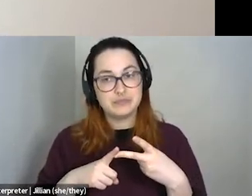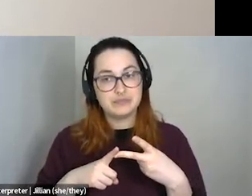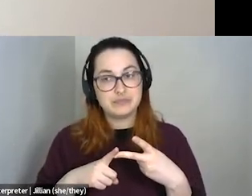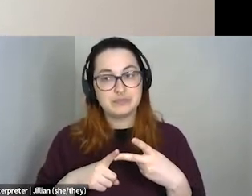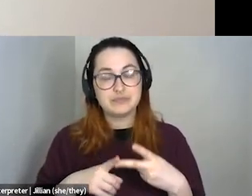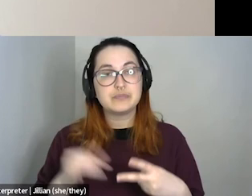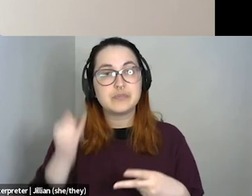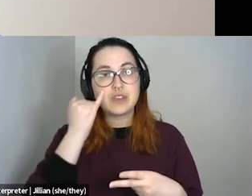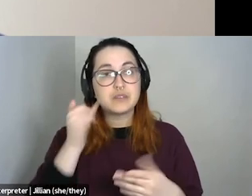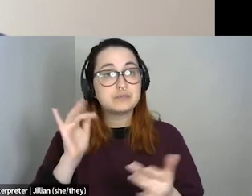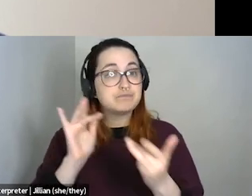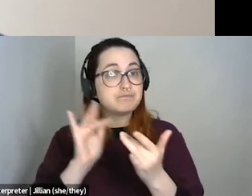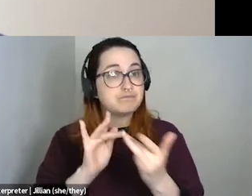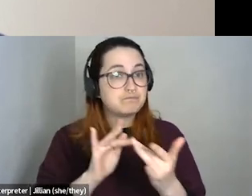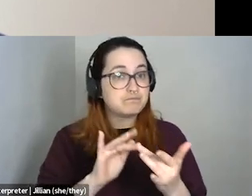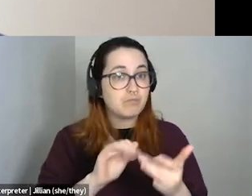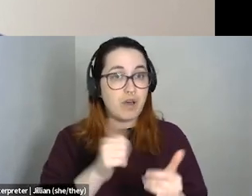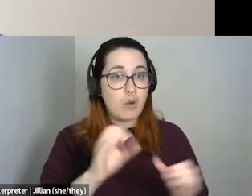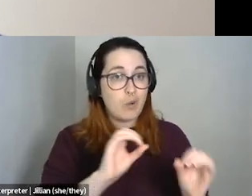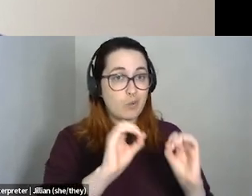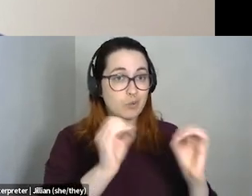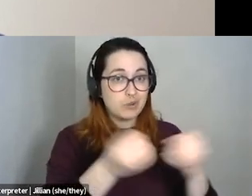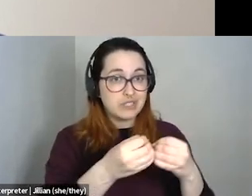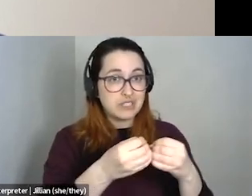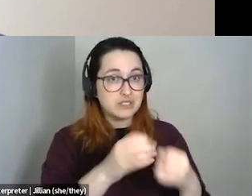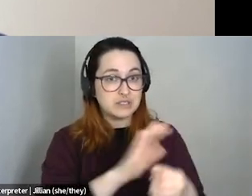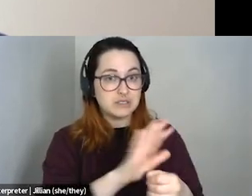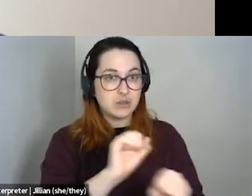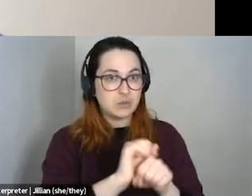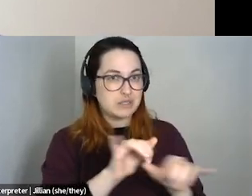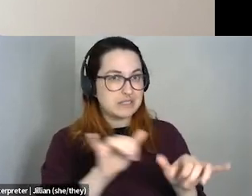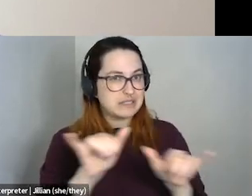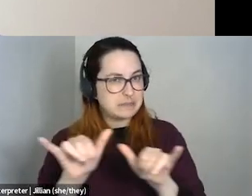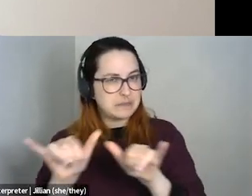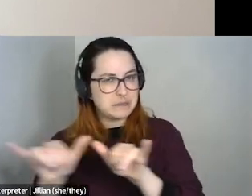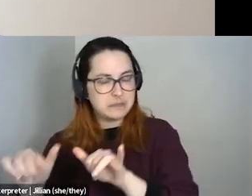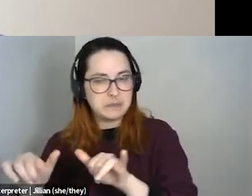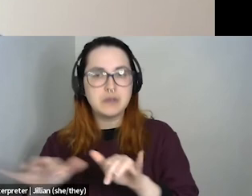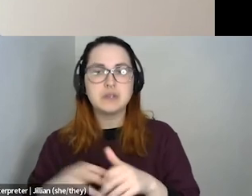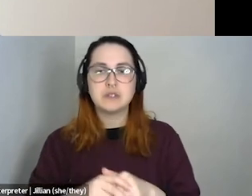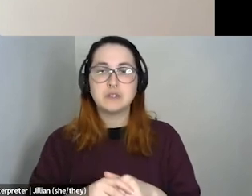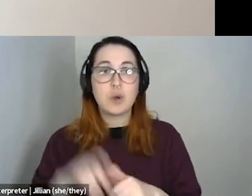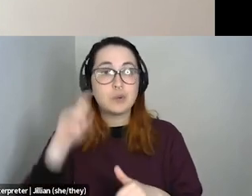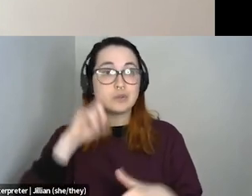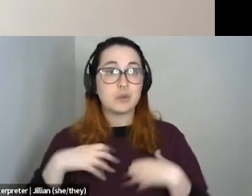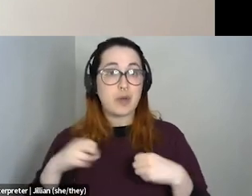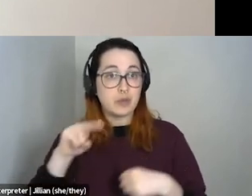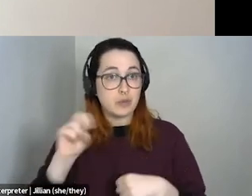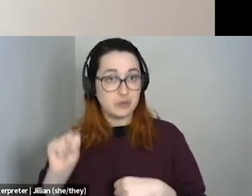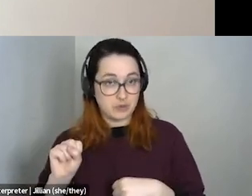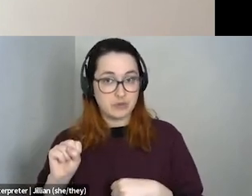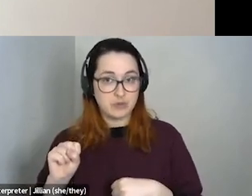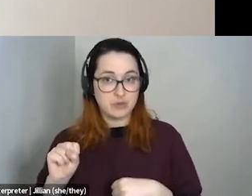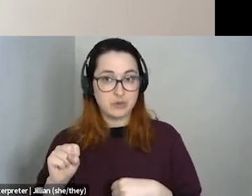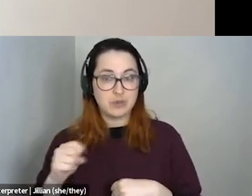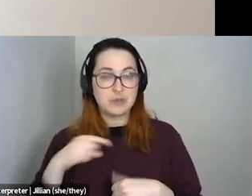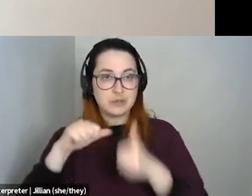that do similar work, um, has been really, really awesome for me. So Sexual Health Nova Scotia is a affiliate of